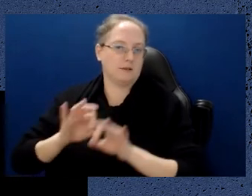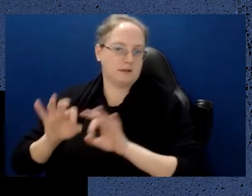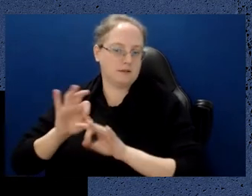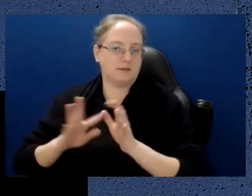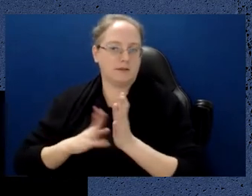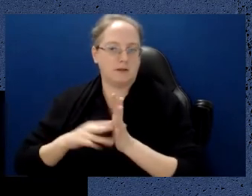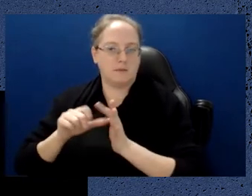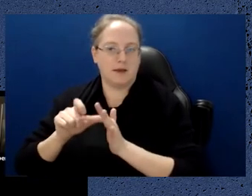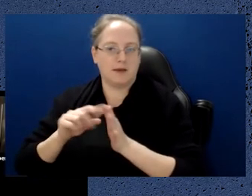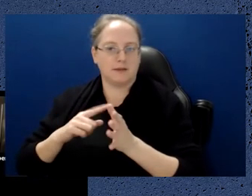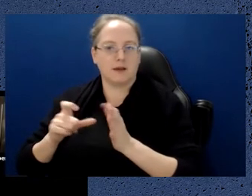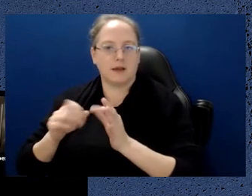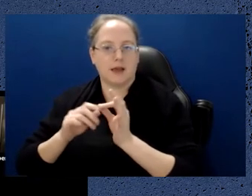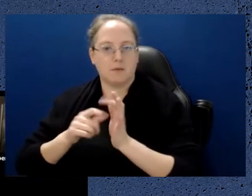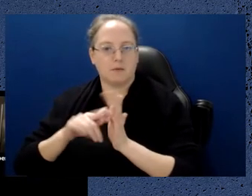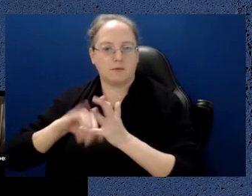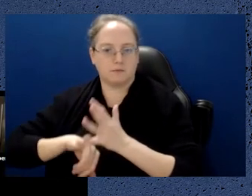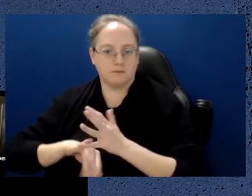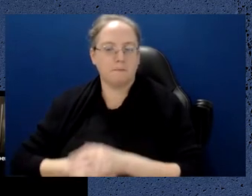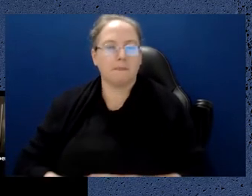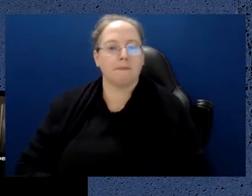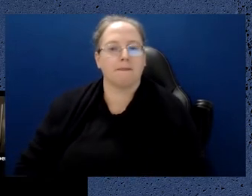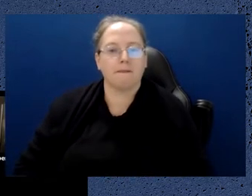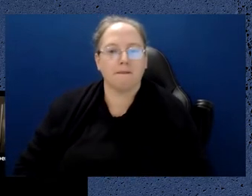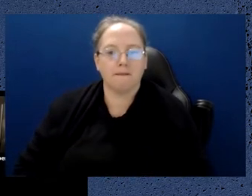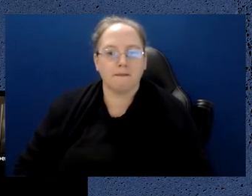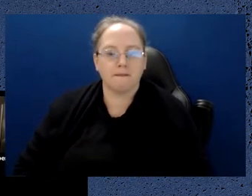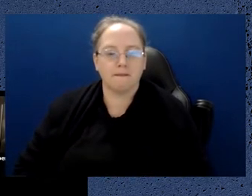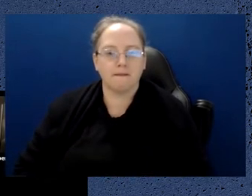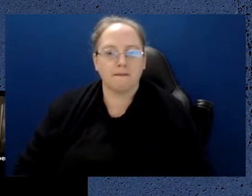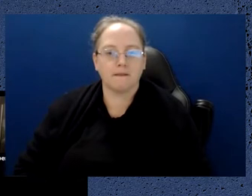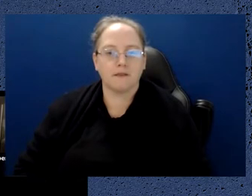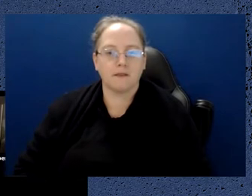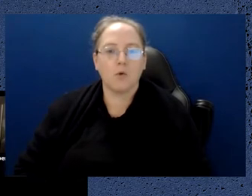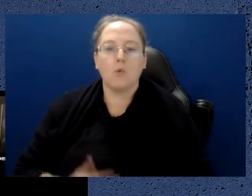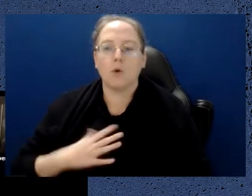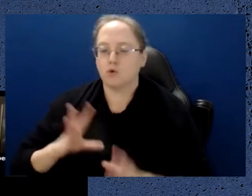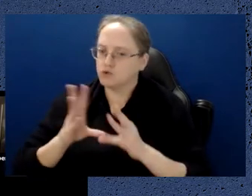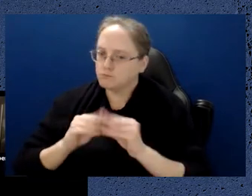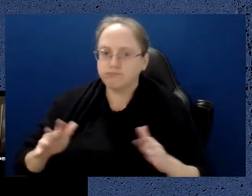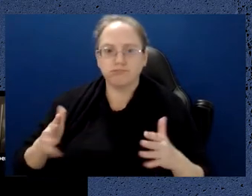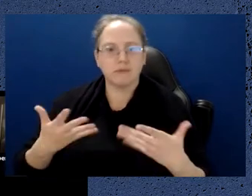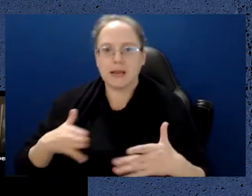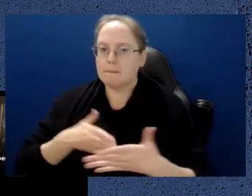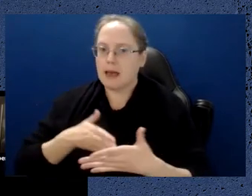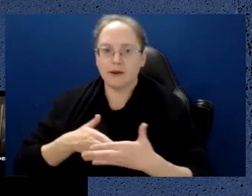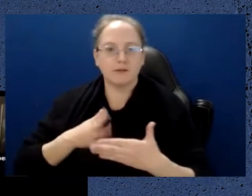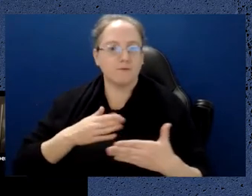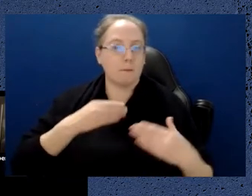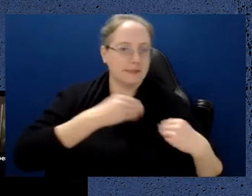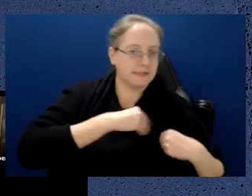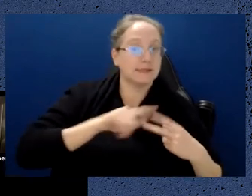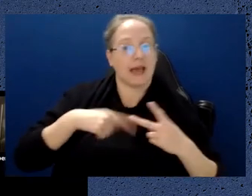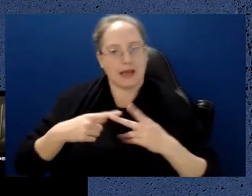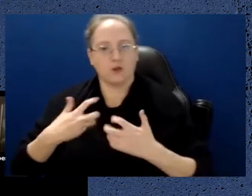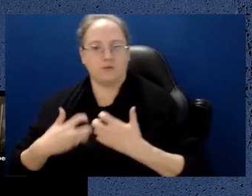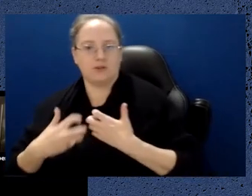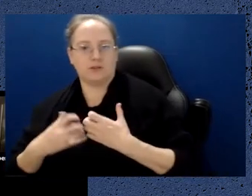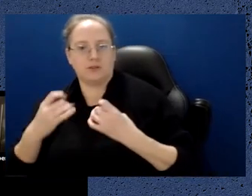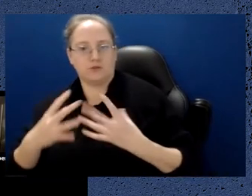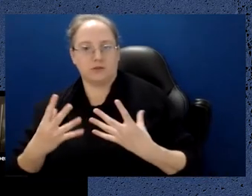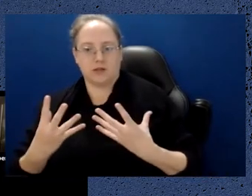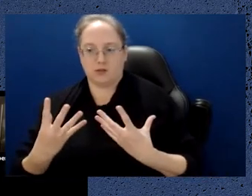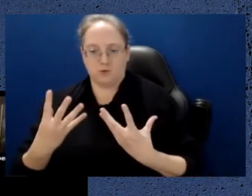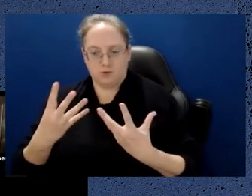And with the aims are really to lower the barriers for industry and university to start engaging with the